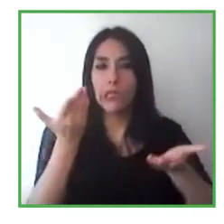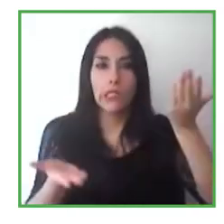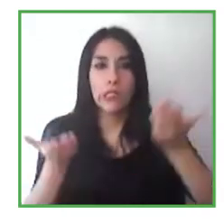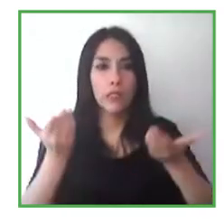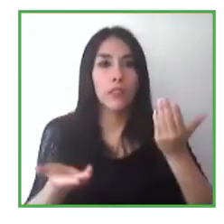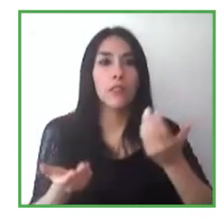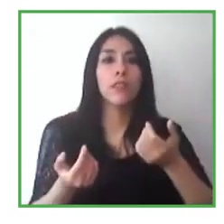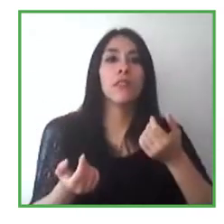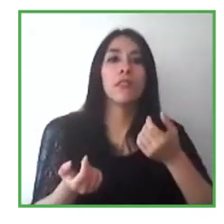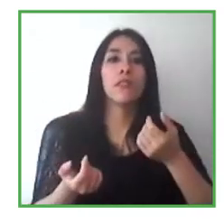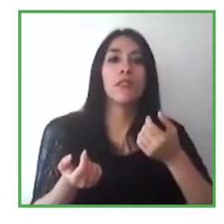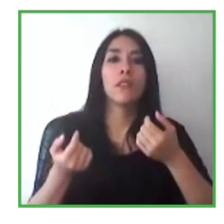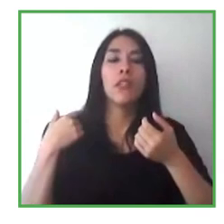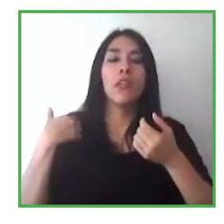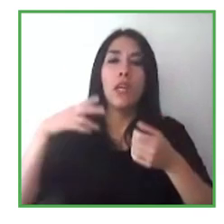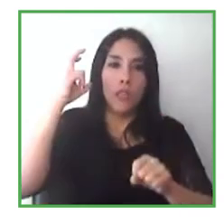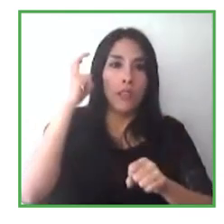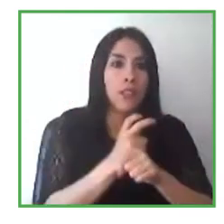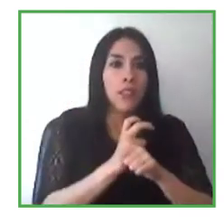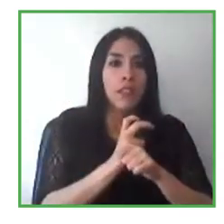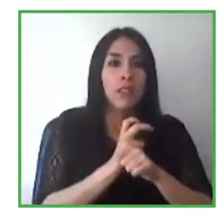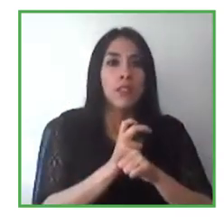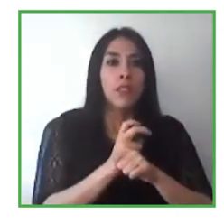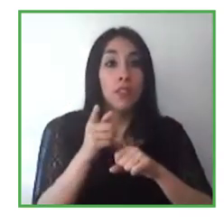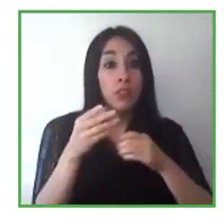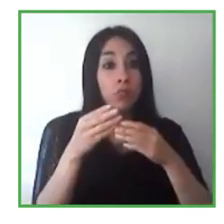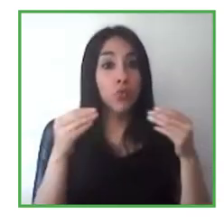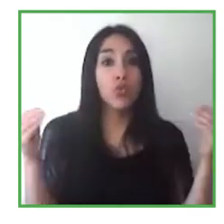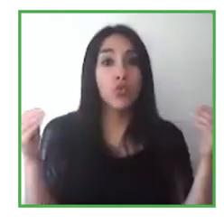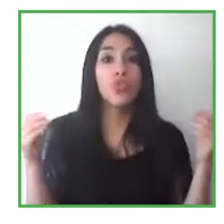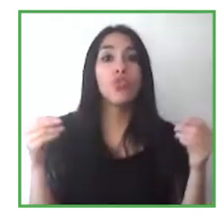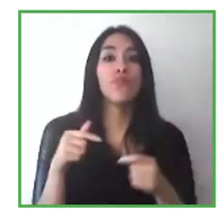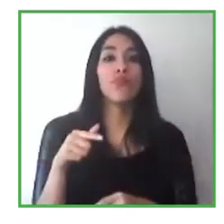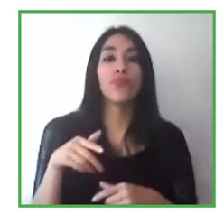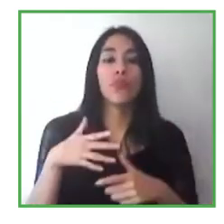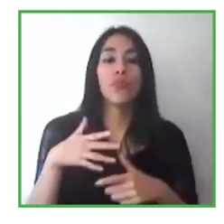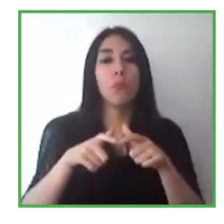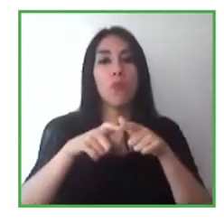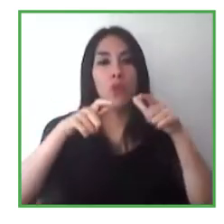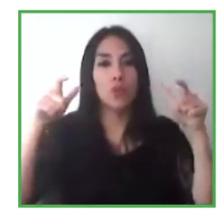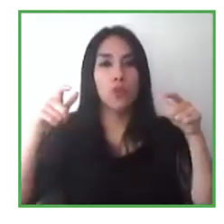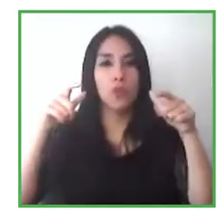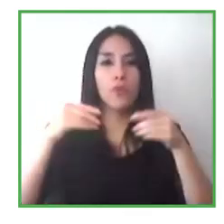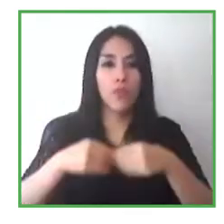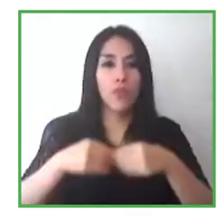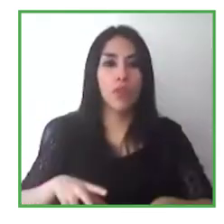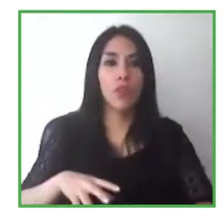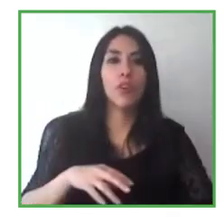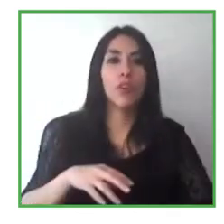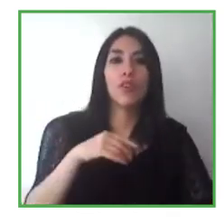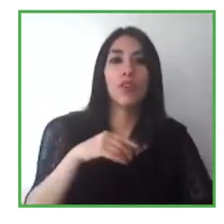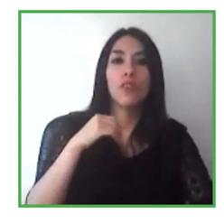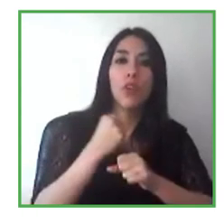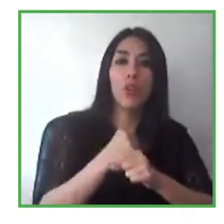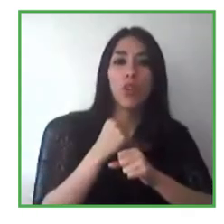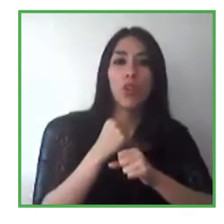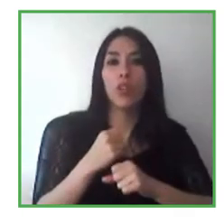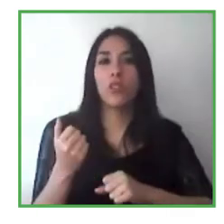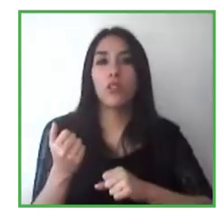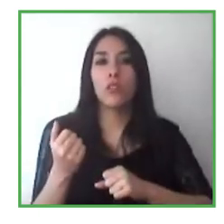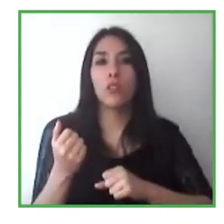with disabilities that maybe have either lost their jobs or are underemployed. But that also represents an opportunity for us.